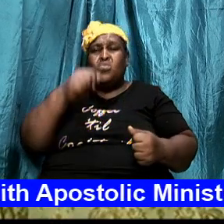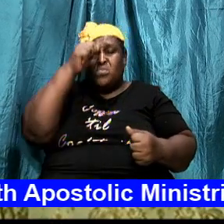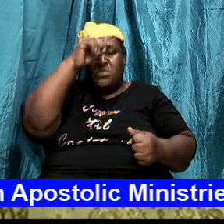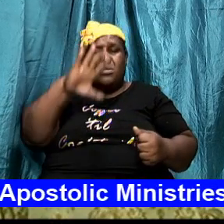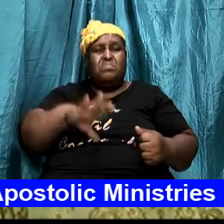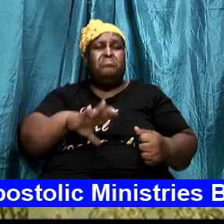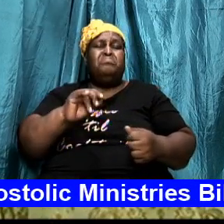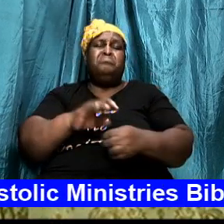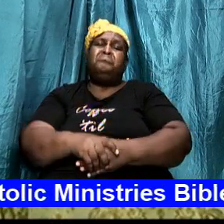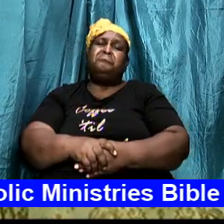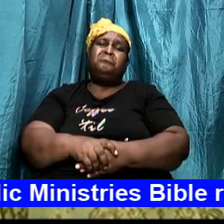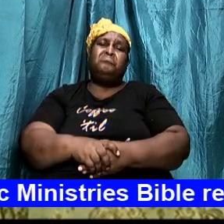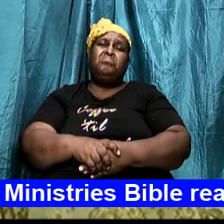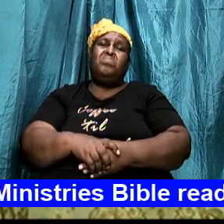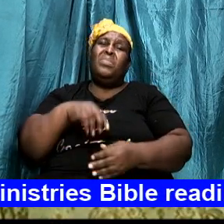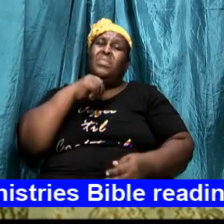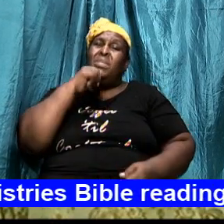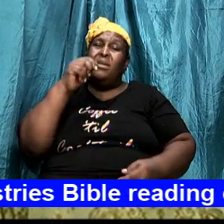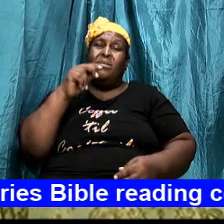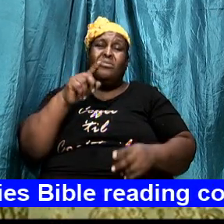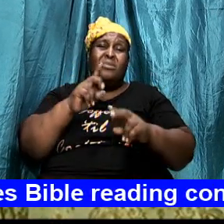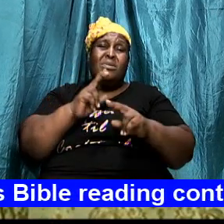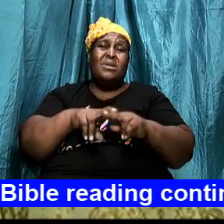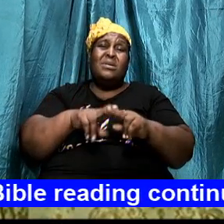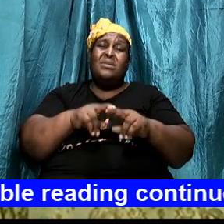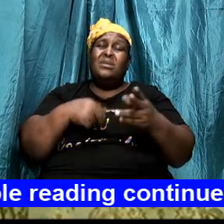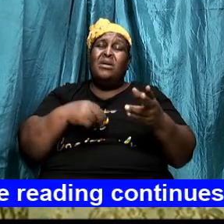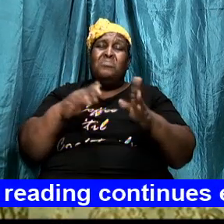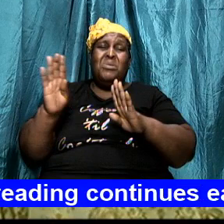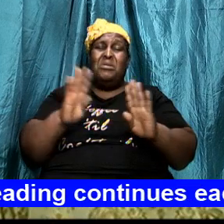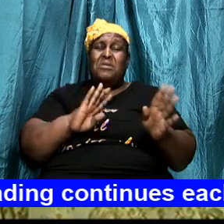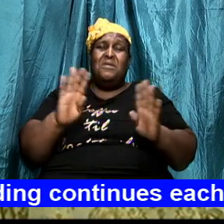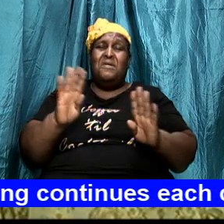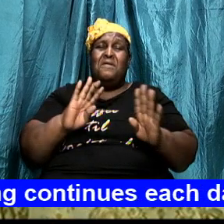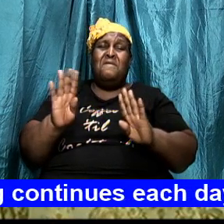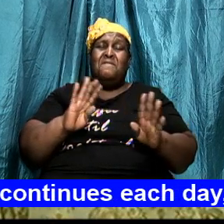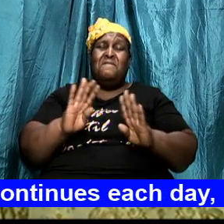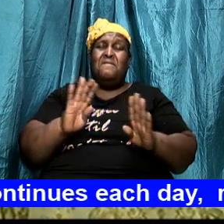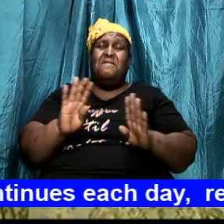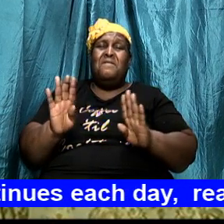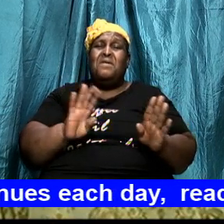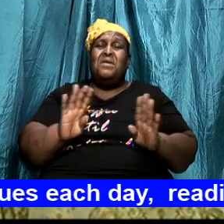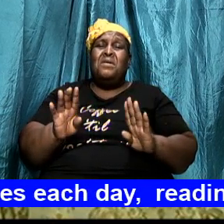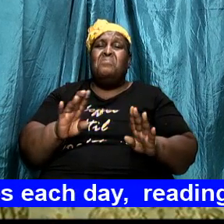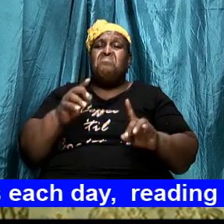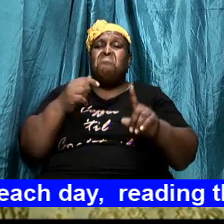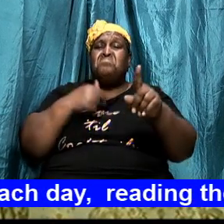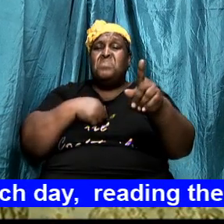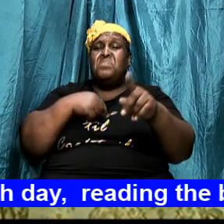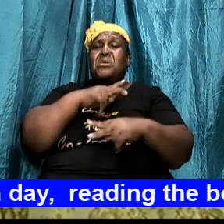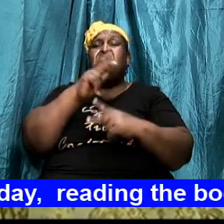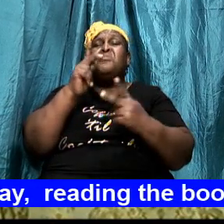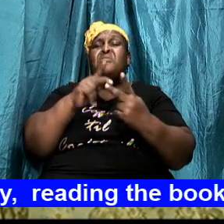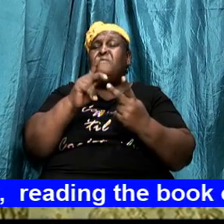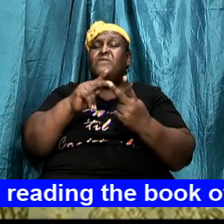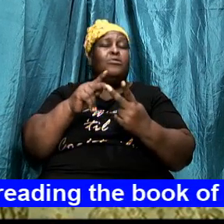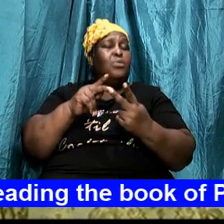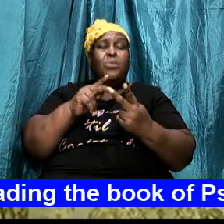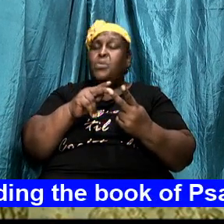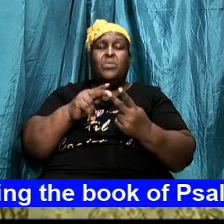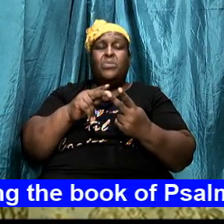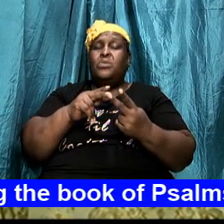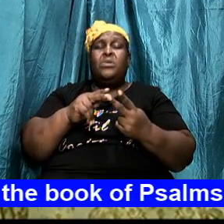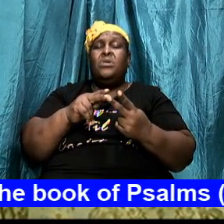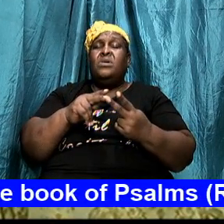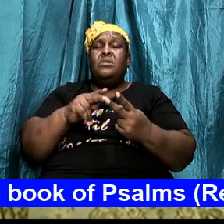so I am not going to sit here and behave as if I am perfect I'm not going to sit here and tell